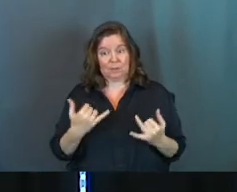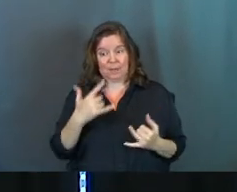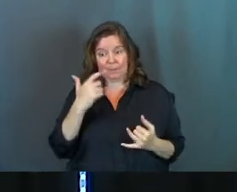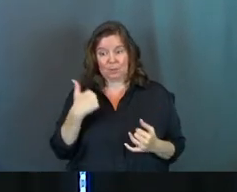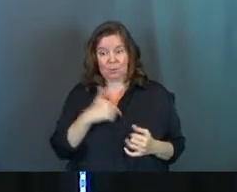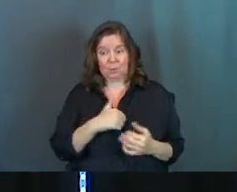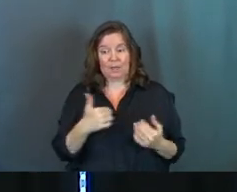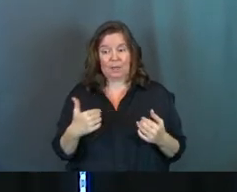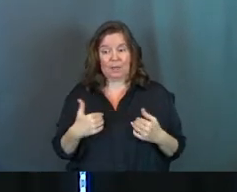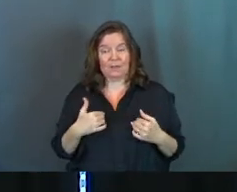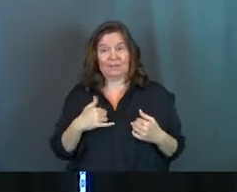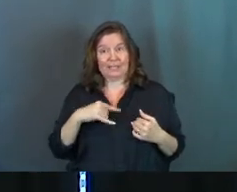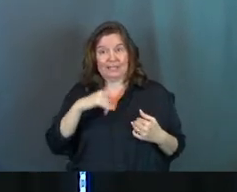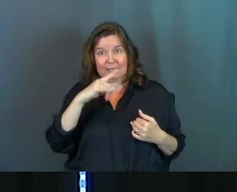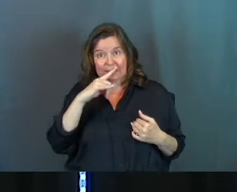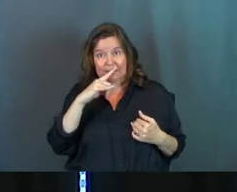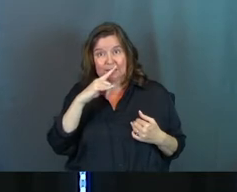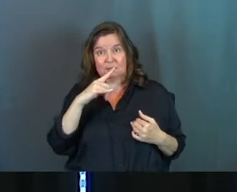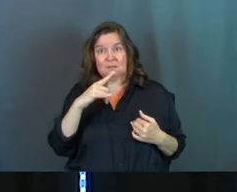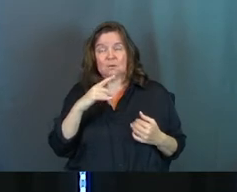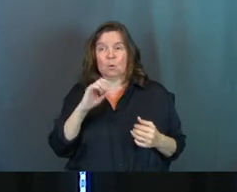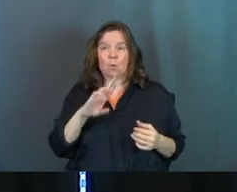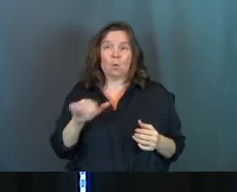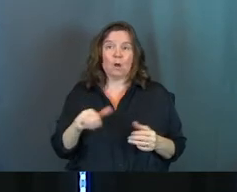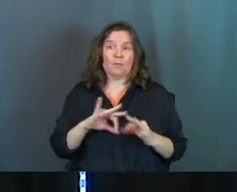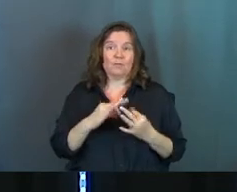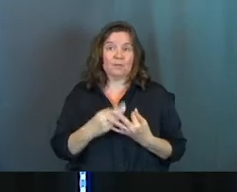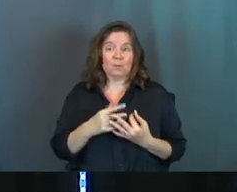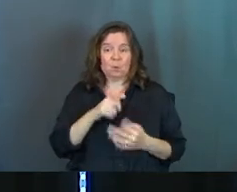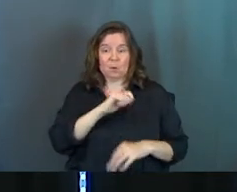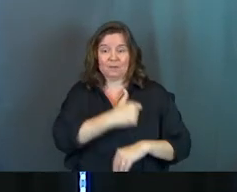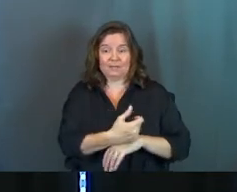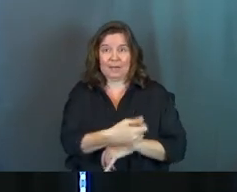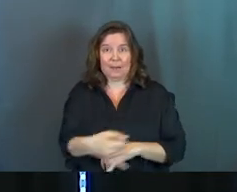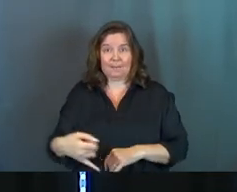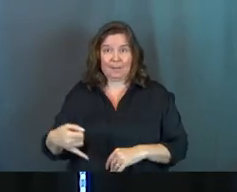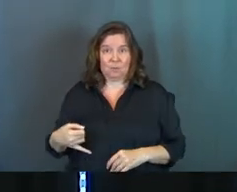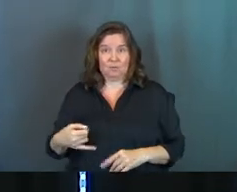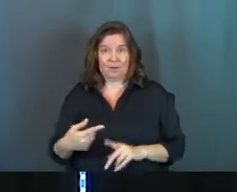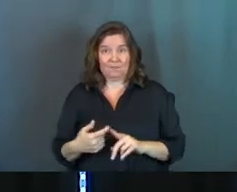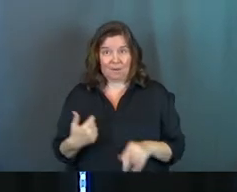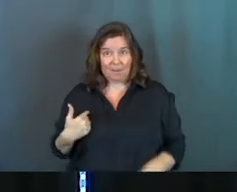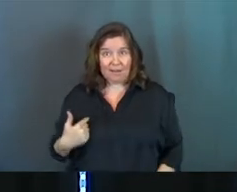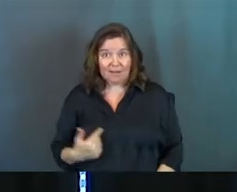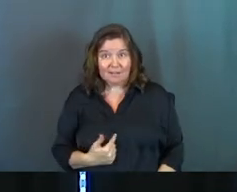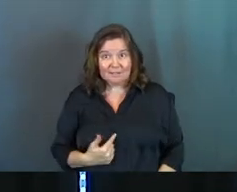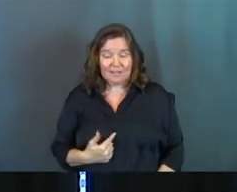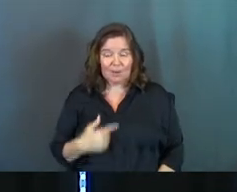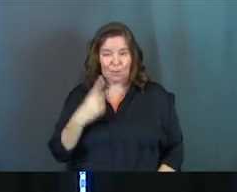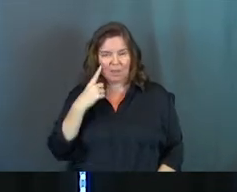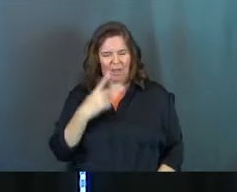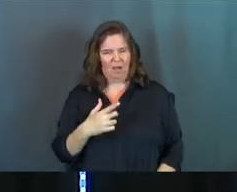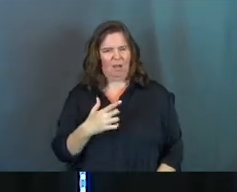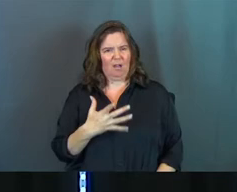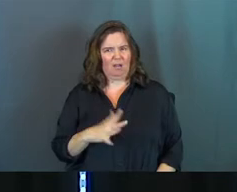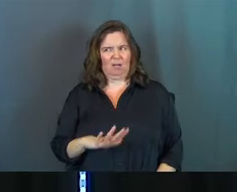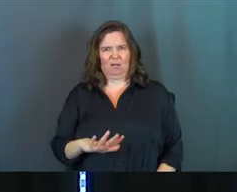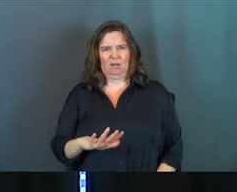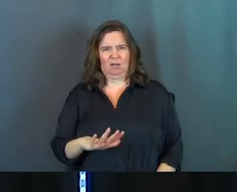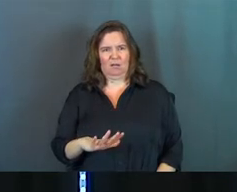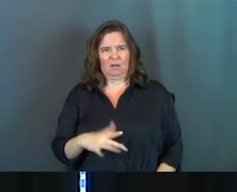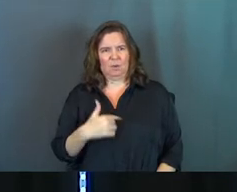because we have kiddos or other family members who have set up boundaries against us, and we disagree with those boundaries,